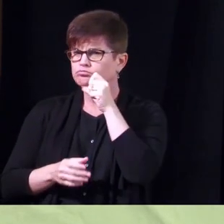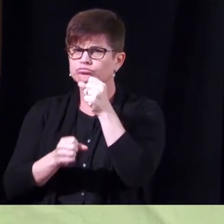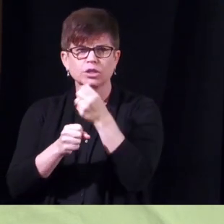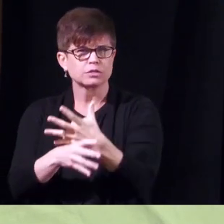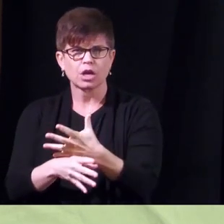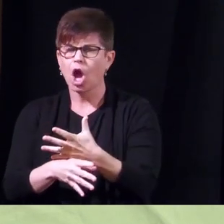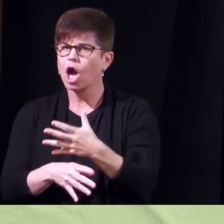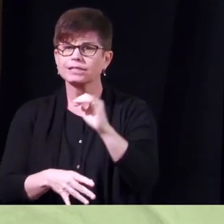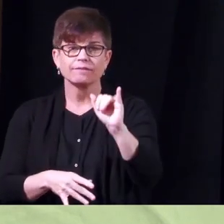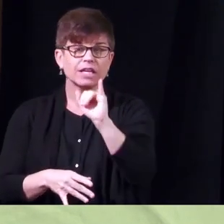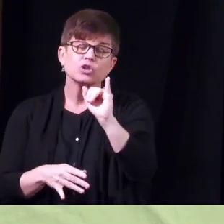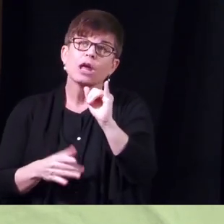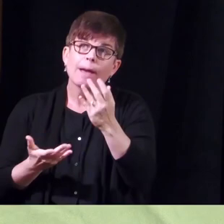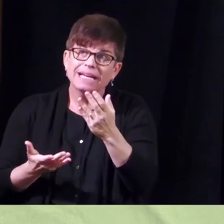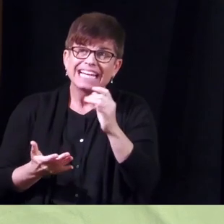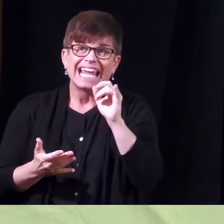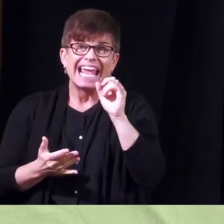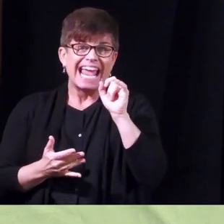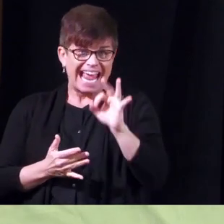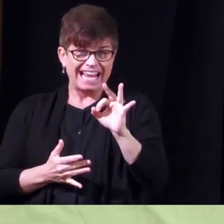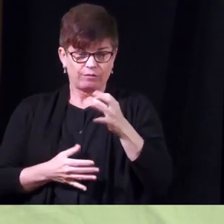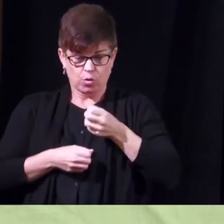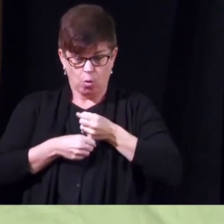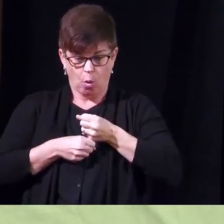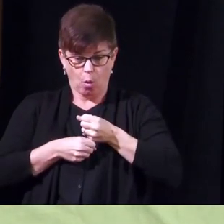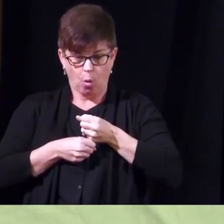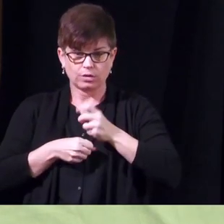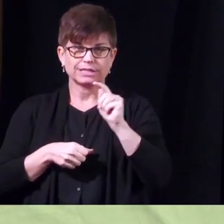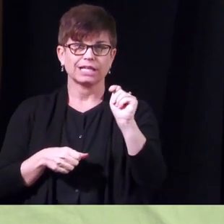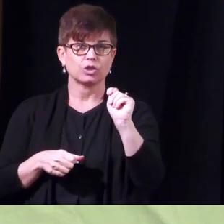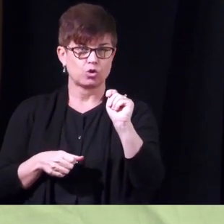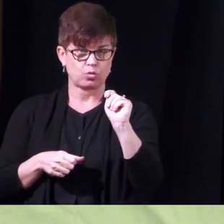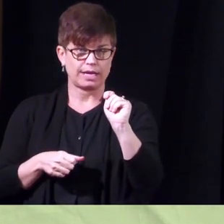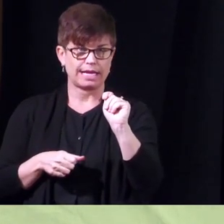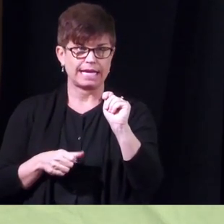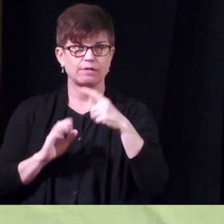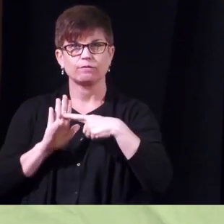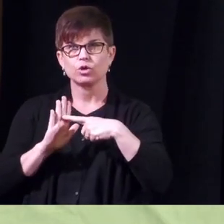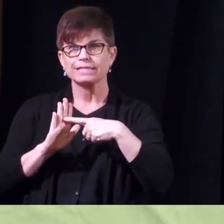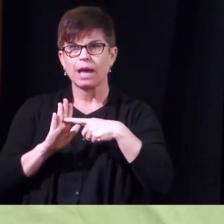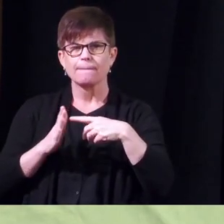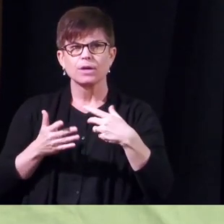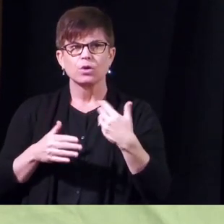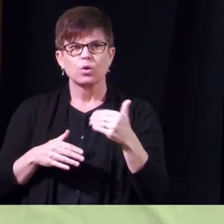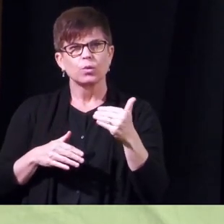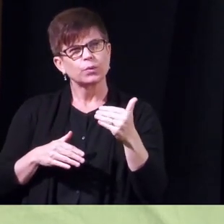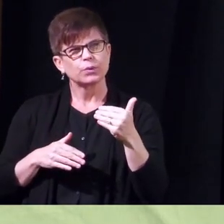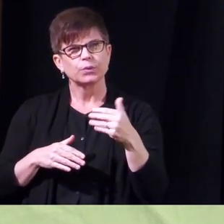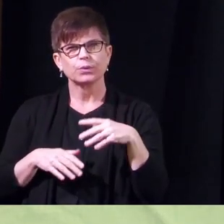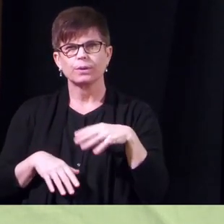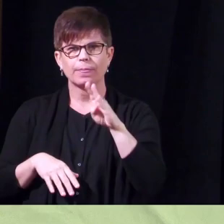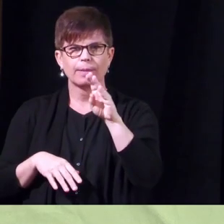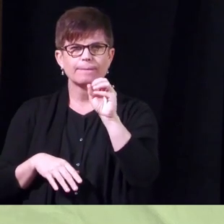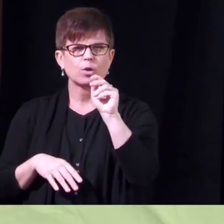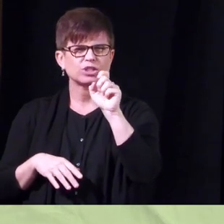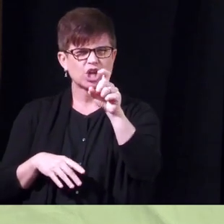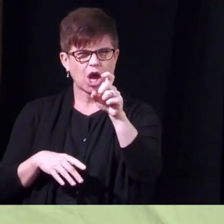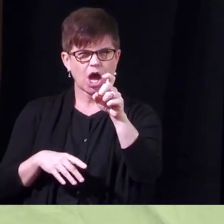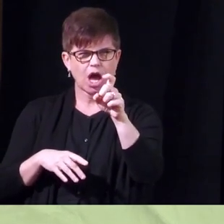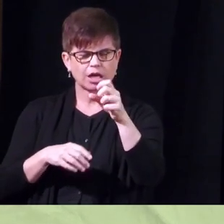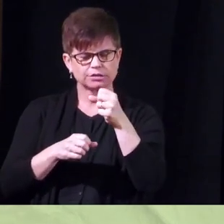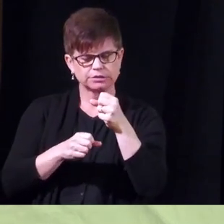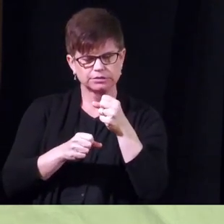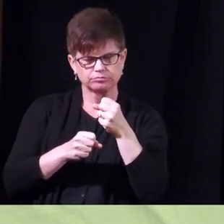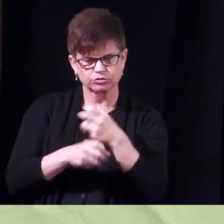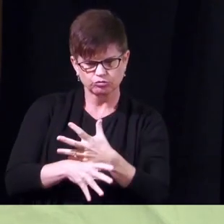infection unless you're retaining urine unless it's someone who is having high residuals with the botox and that the